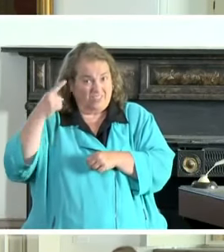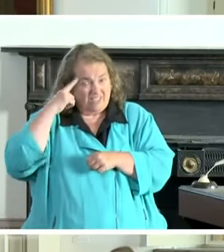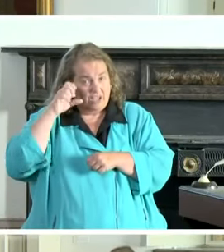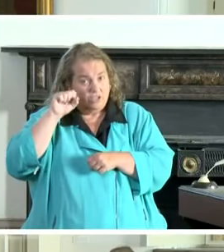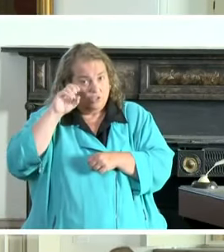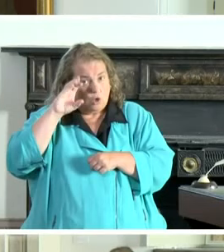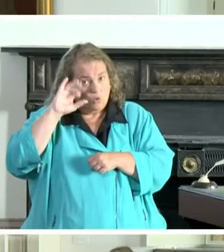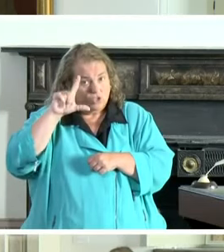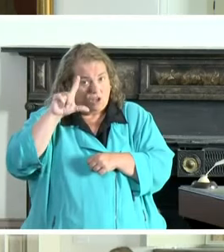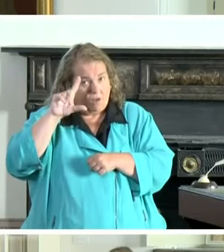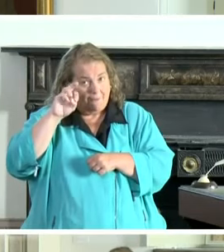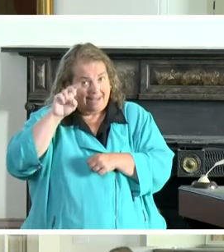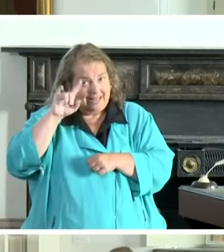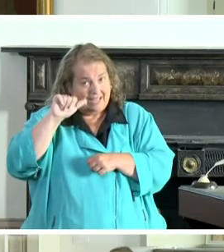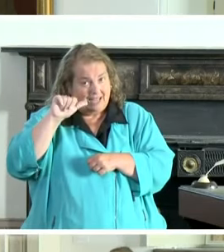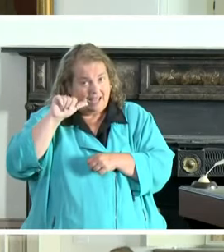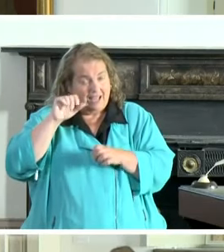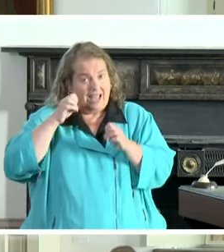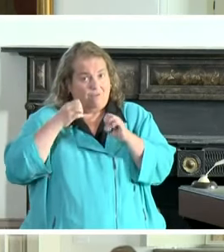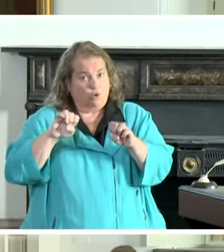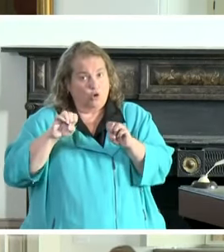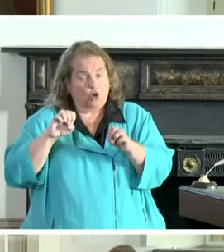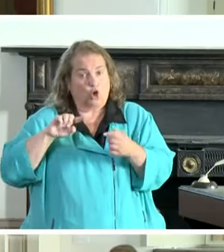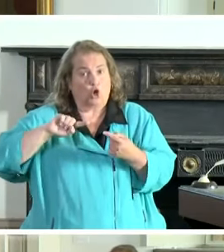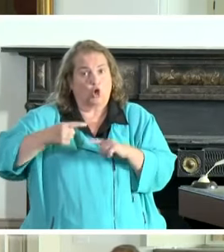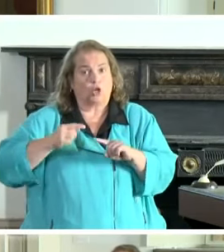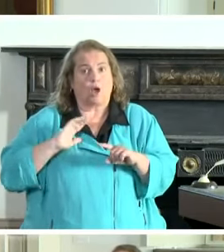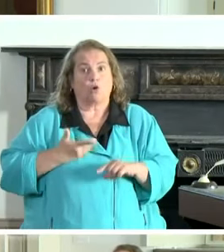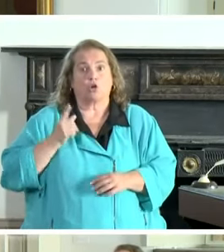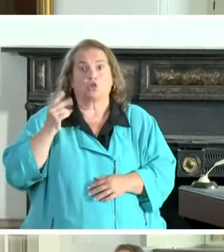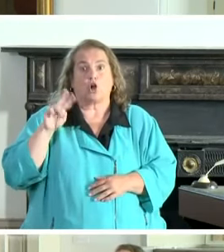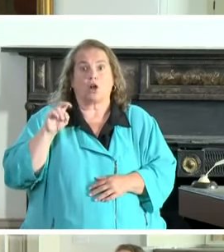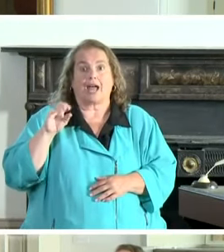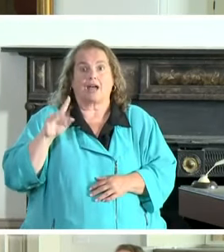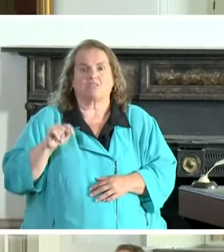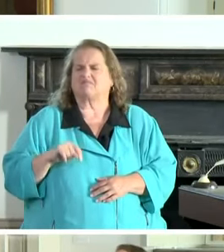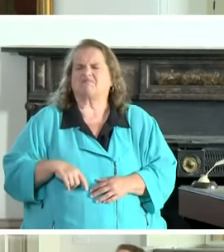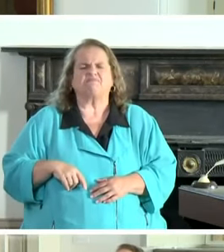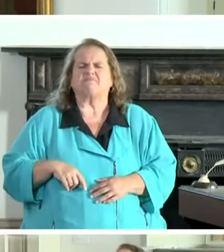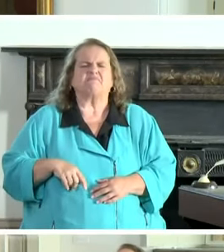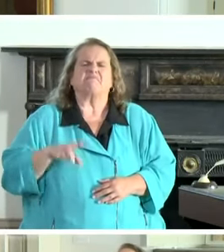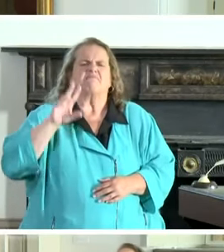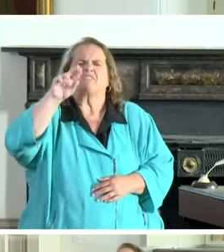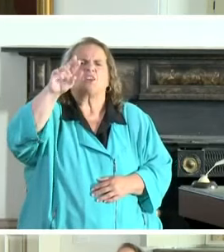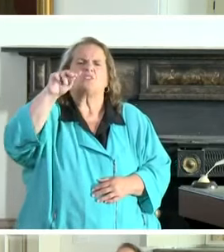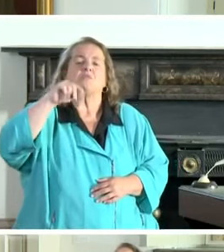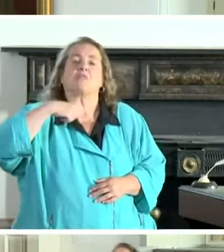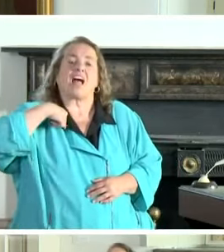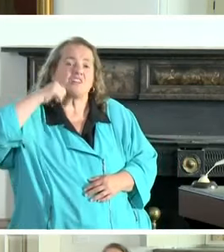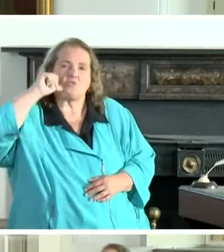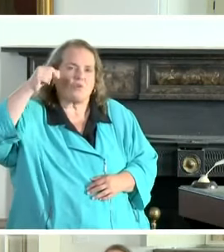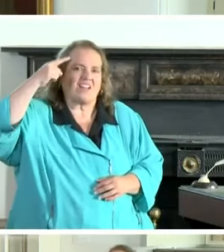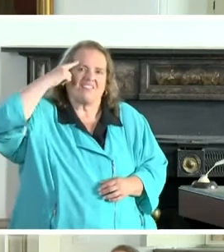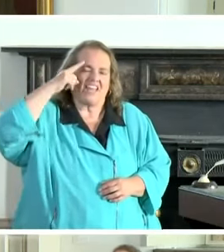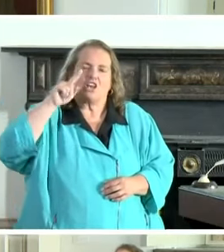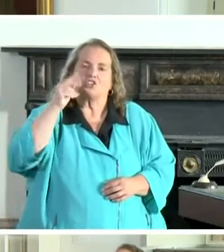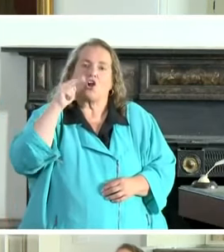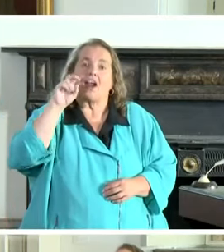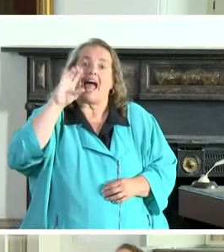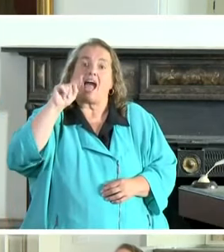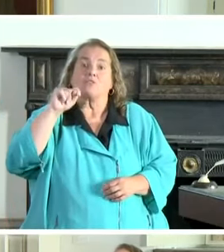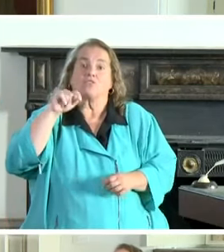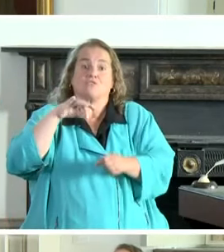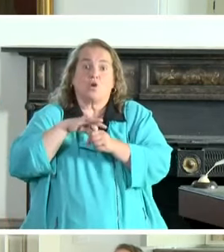effort may have hurt turnout? Well, let me start by saying I don't think anything ultimately hurt turnout. I think we're going to have the highest turnout ever